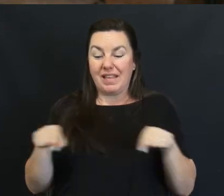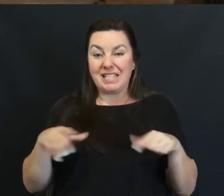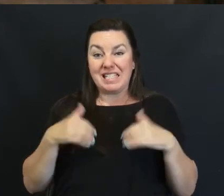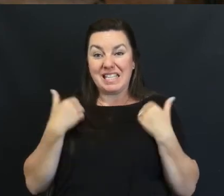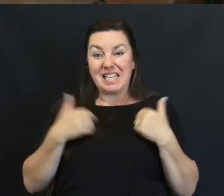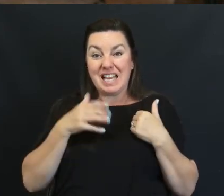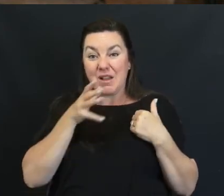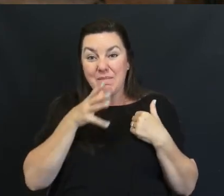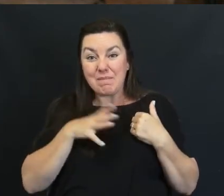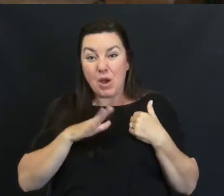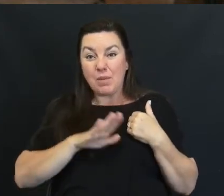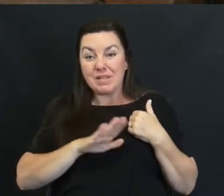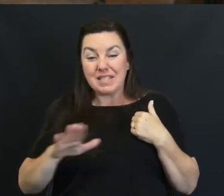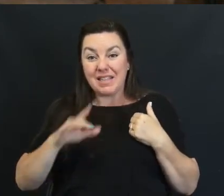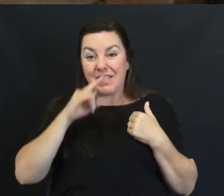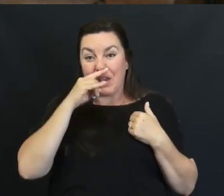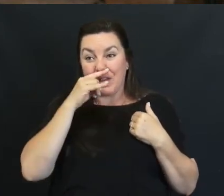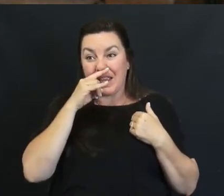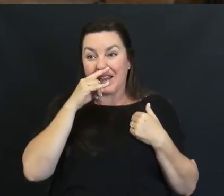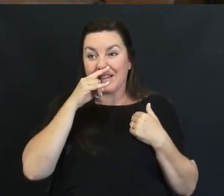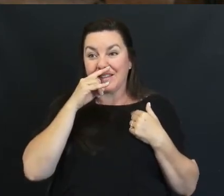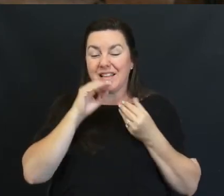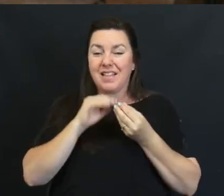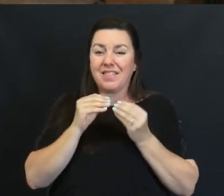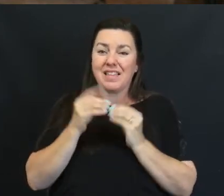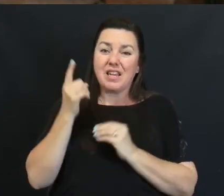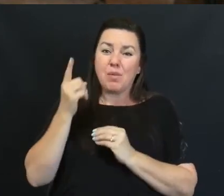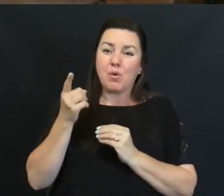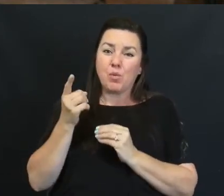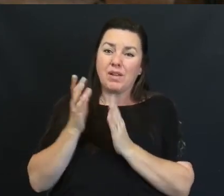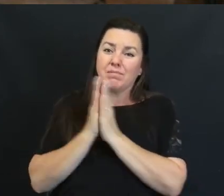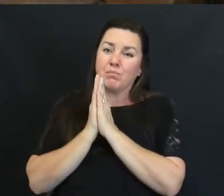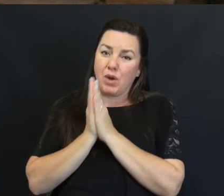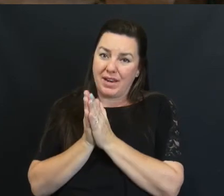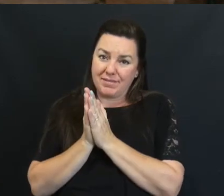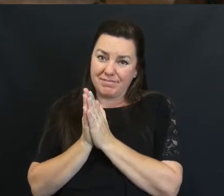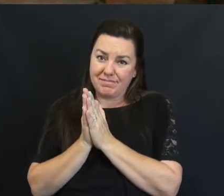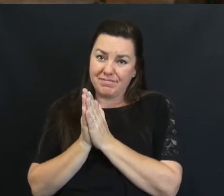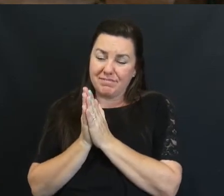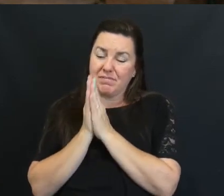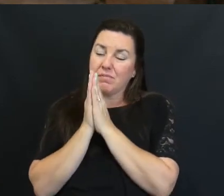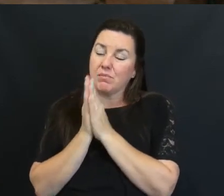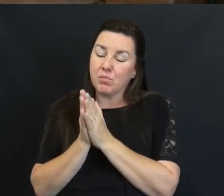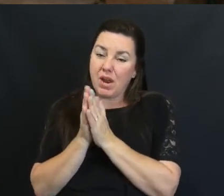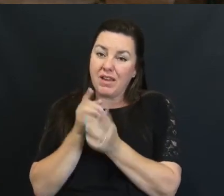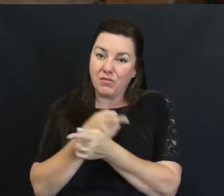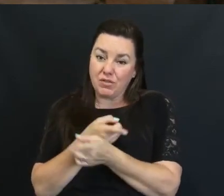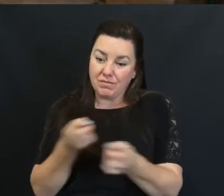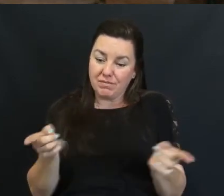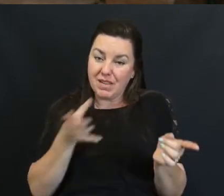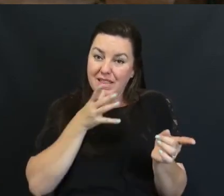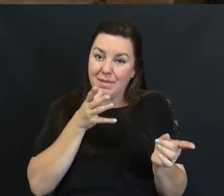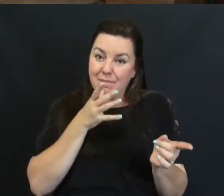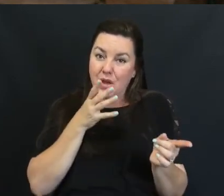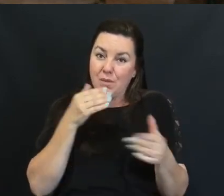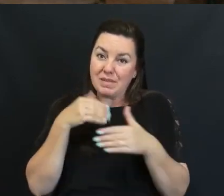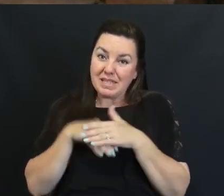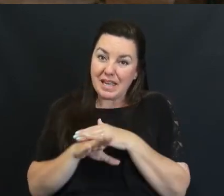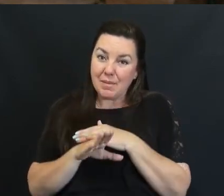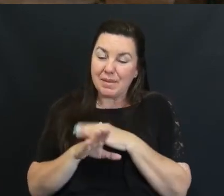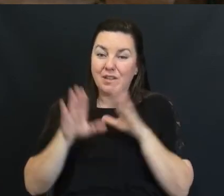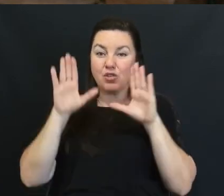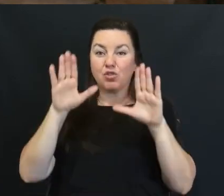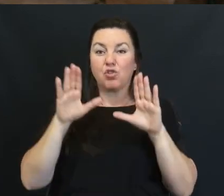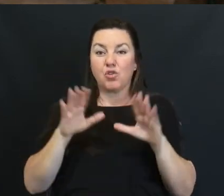Moms And Their Kids In Mops The Number One Way Is Pray Pray For These Moms Who Are Coming In The Great Thing